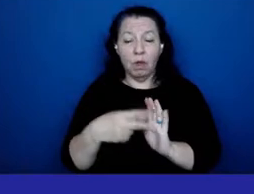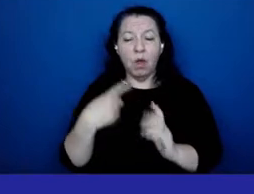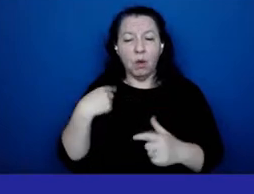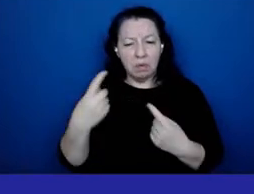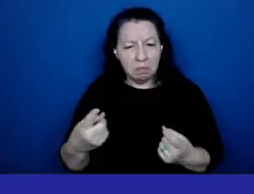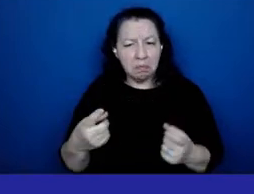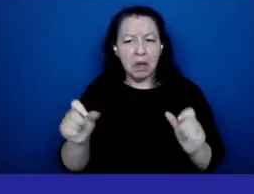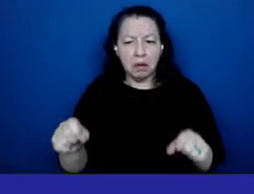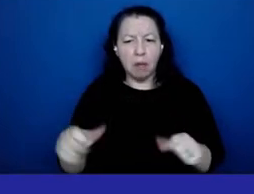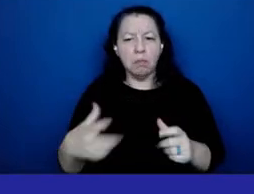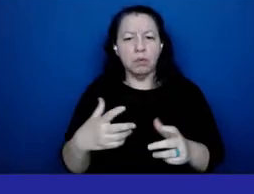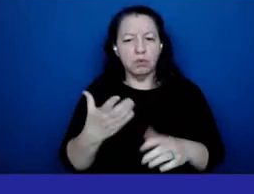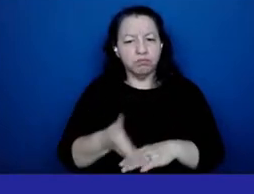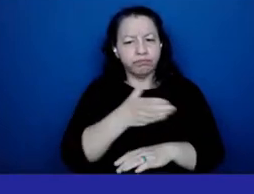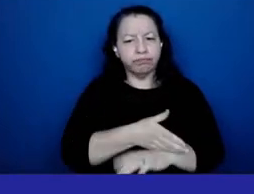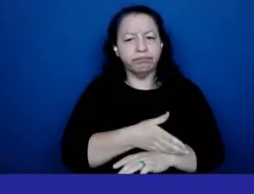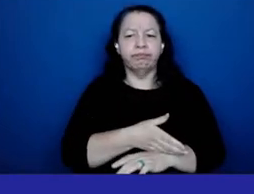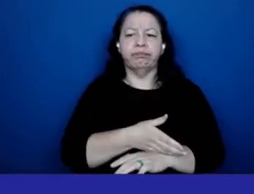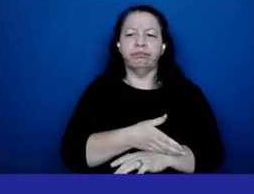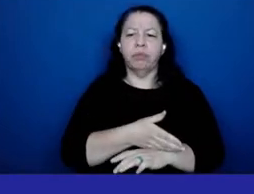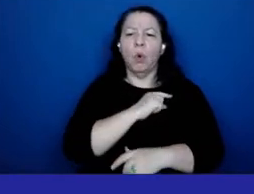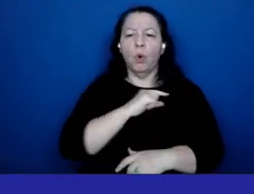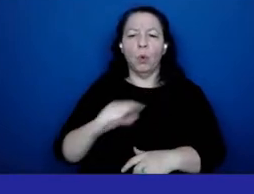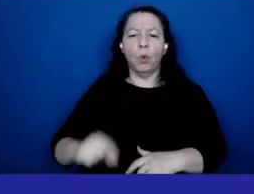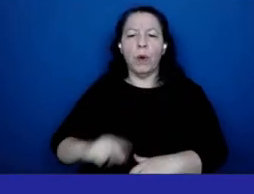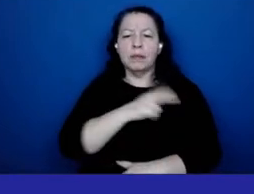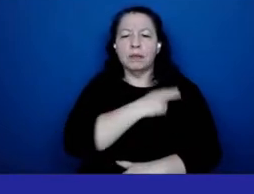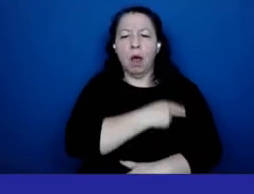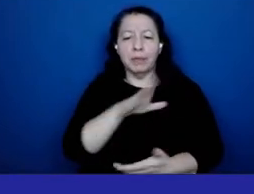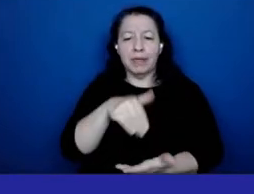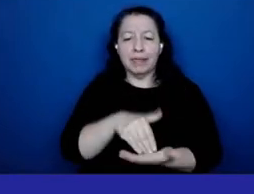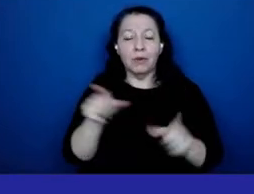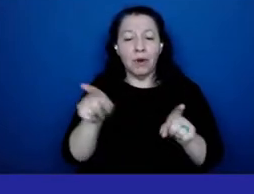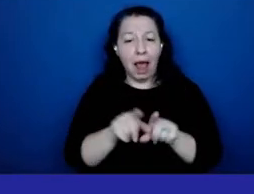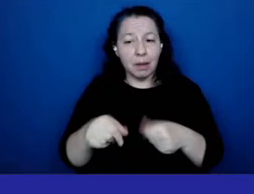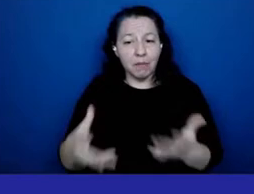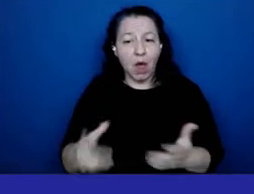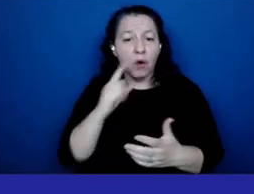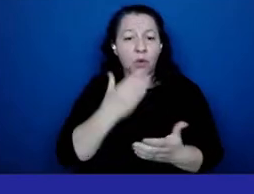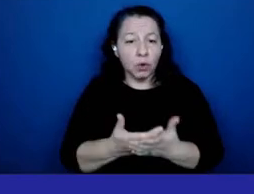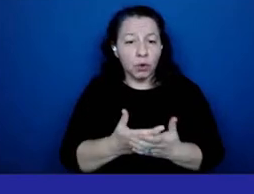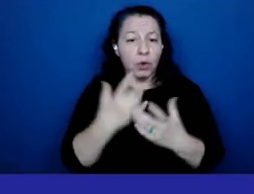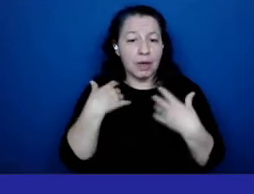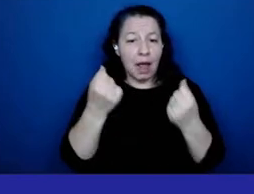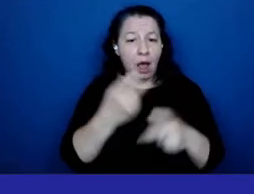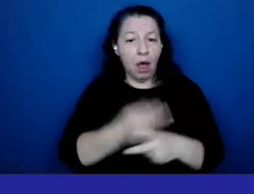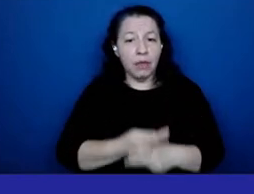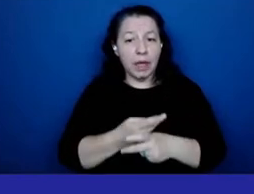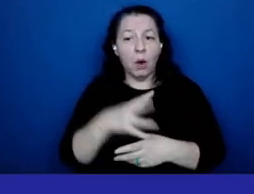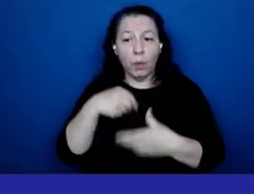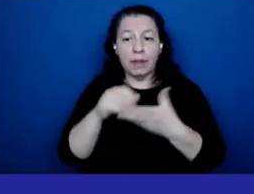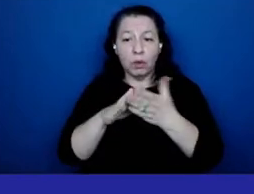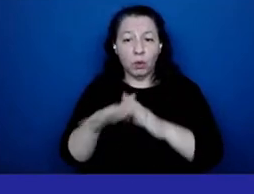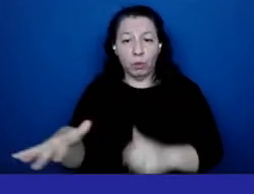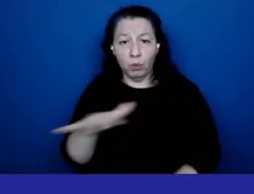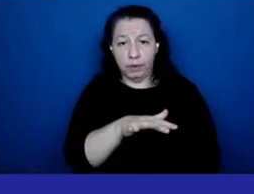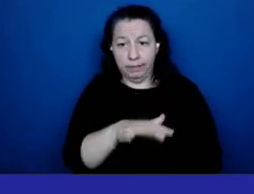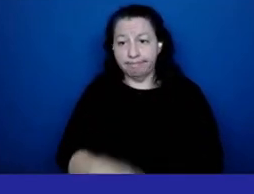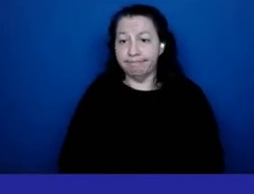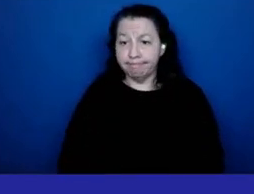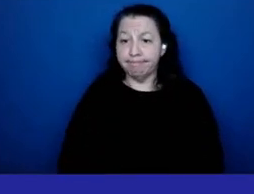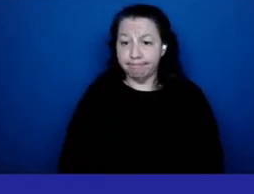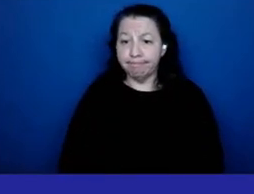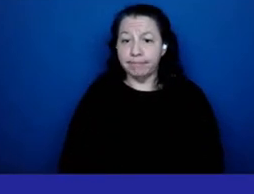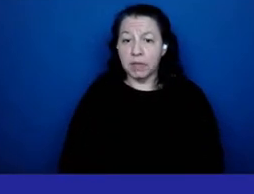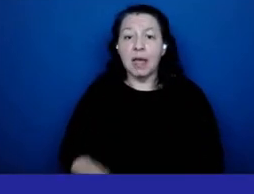the presence of queen's hospital center as a provider of quality health care in the community annual